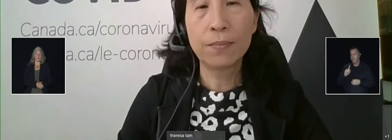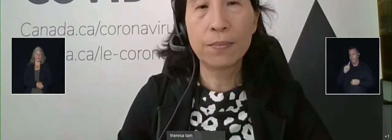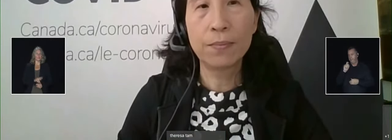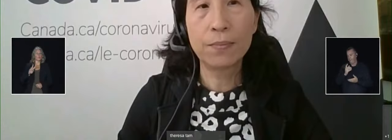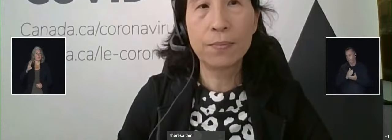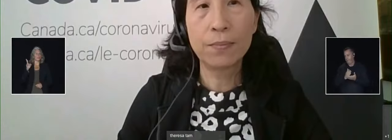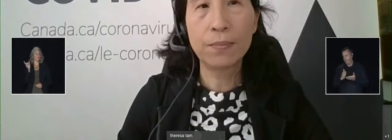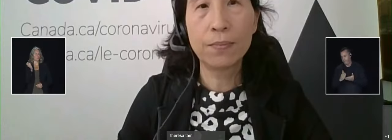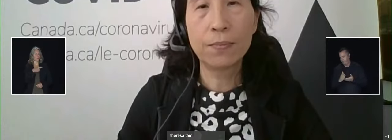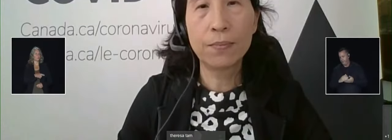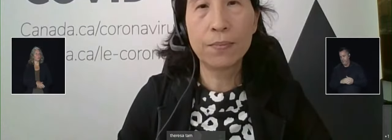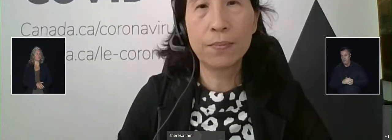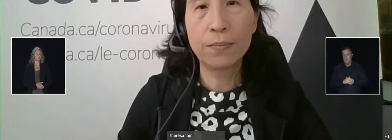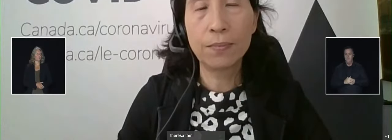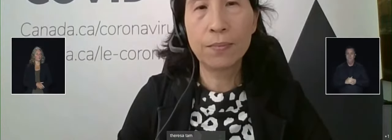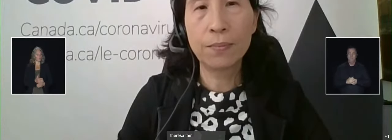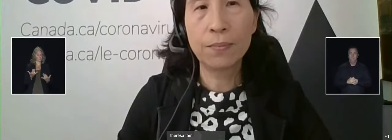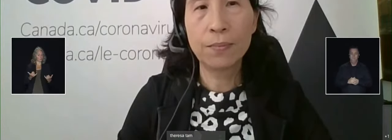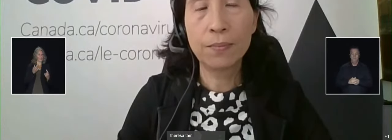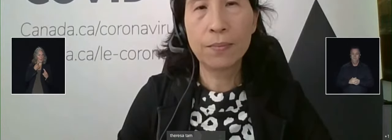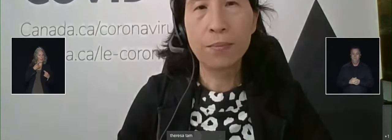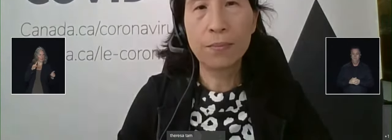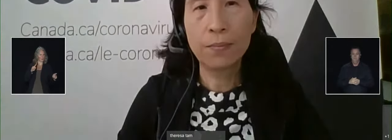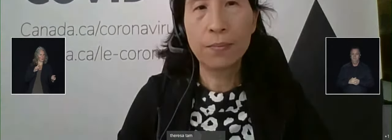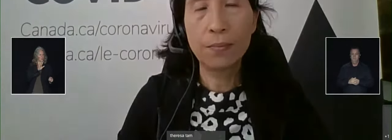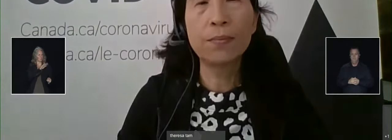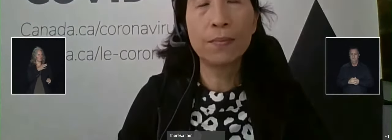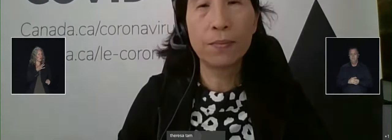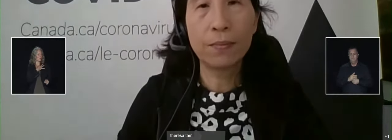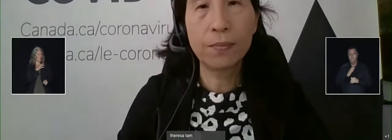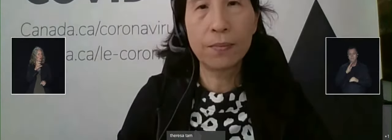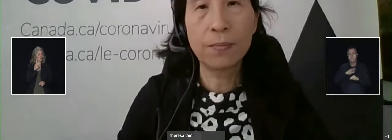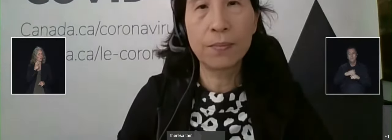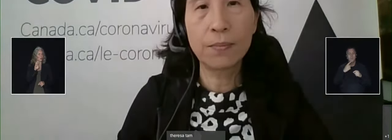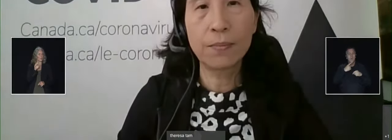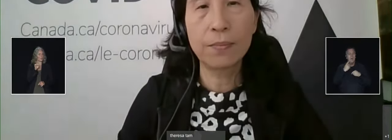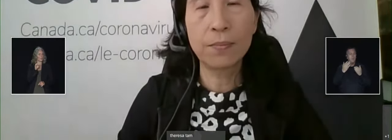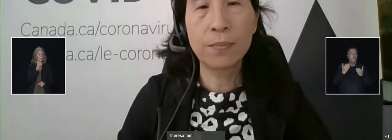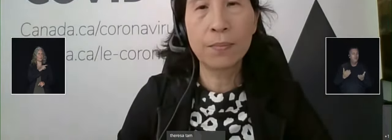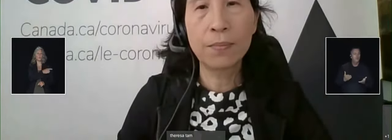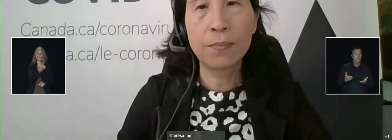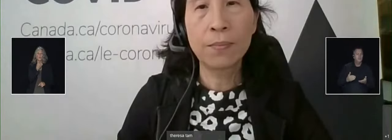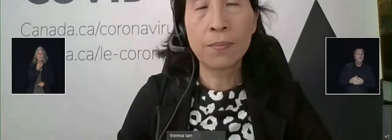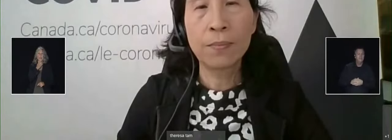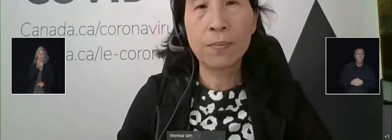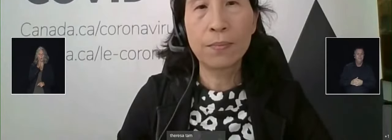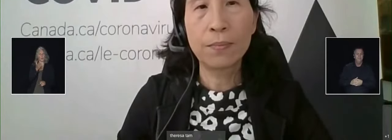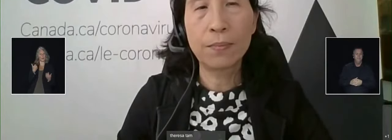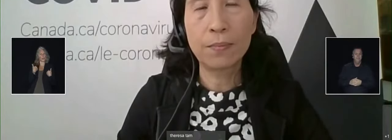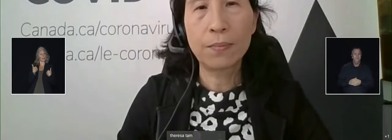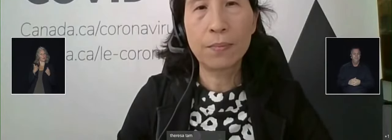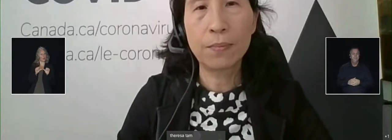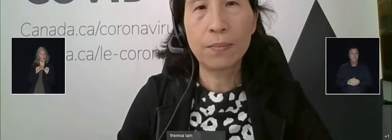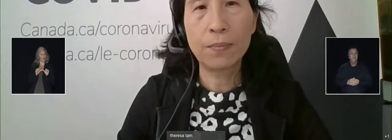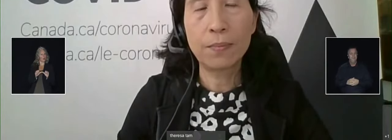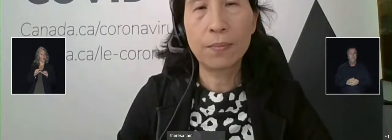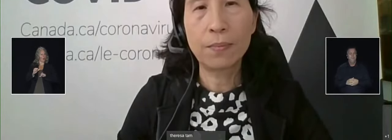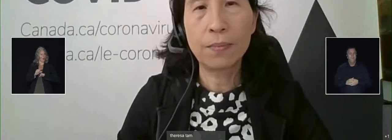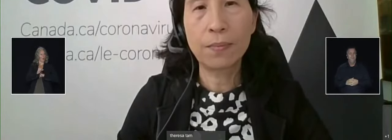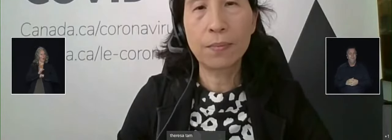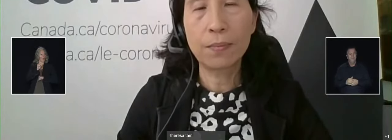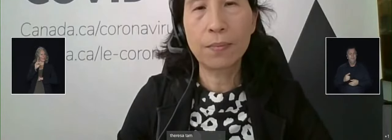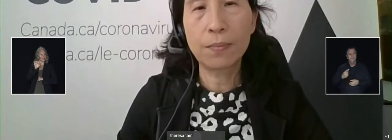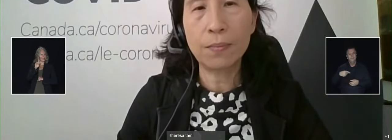And with regards to today's announcement, Dr. Tam, you said there is an ongoing risk of rapid community spread with the Delta variant